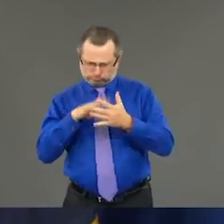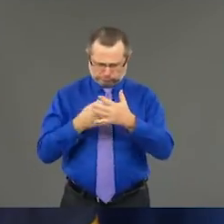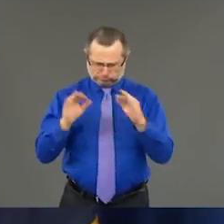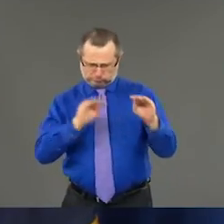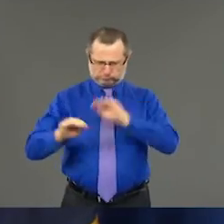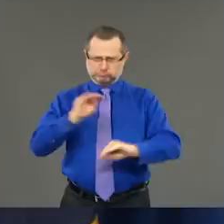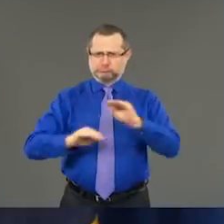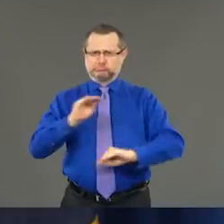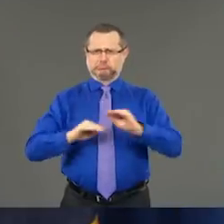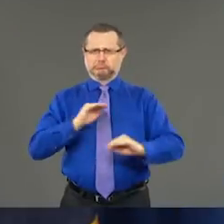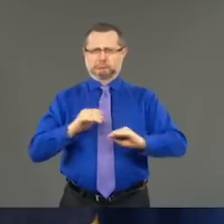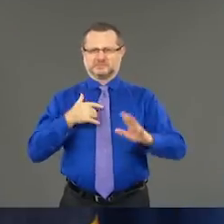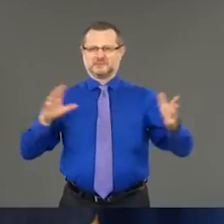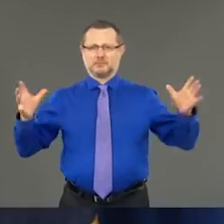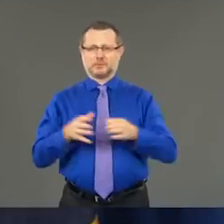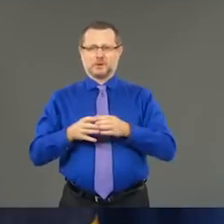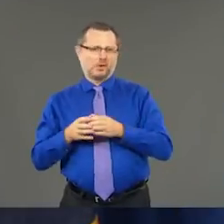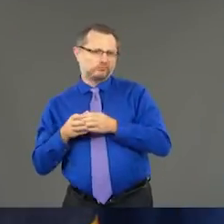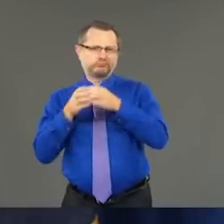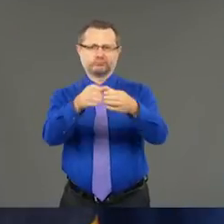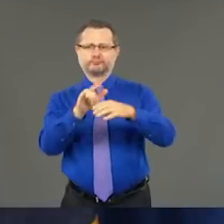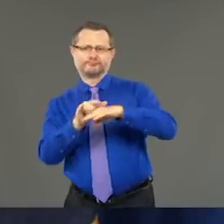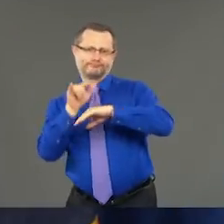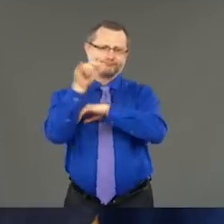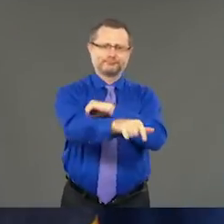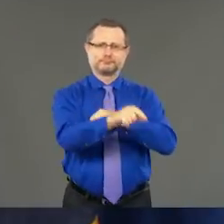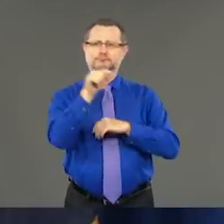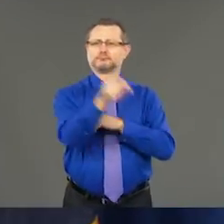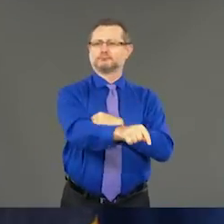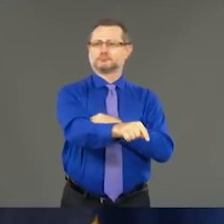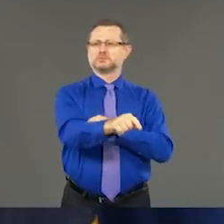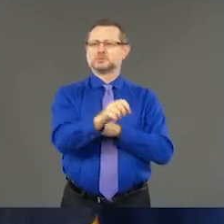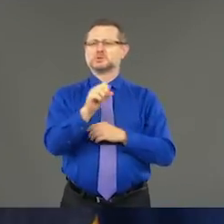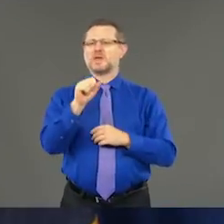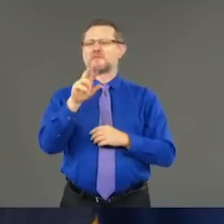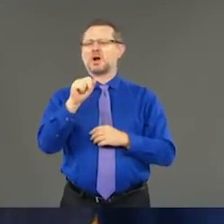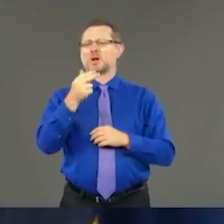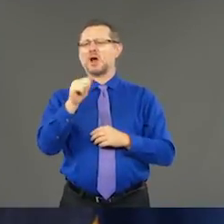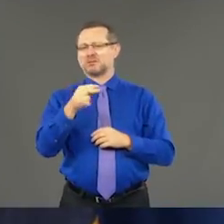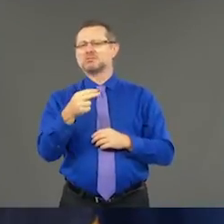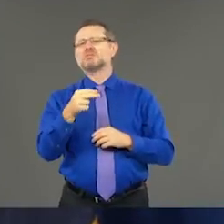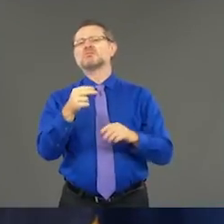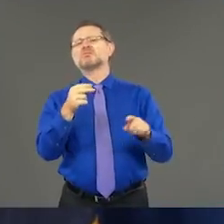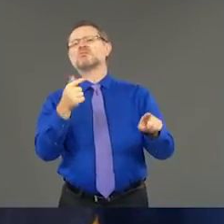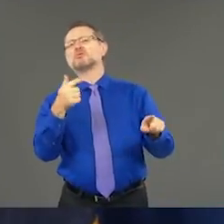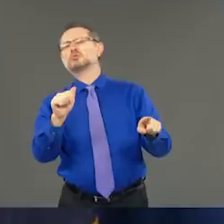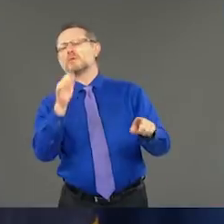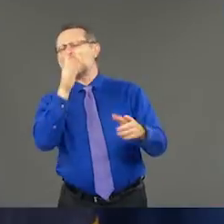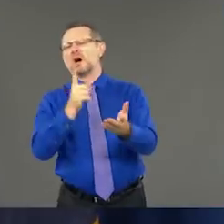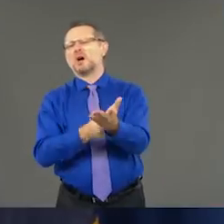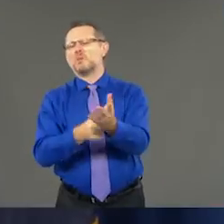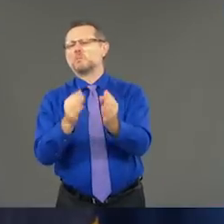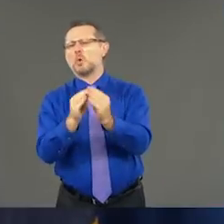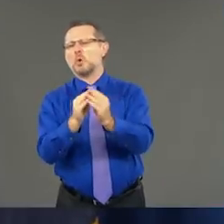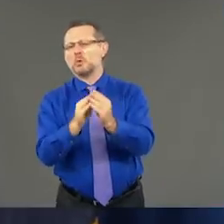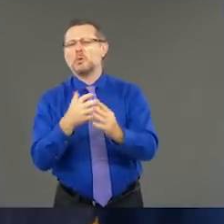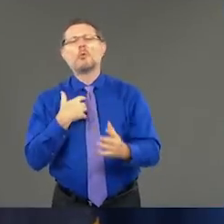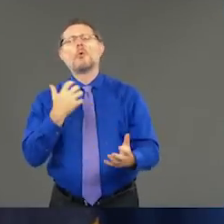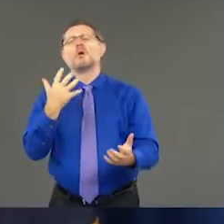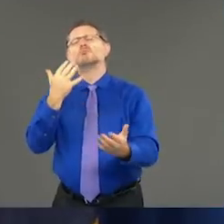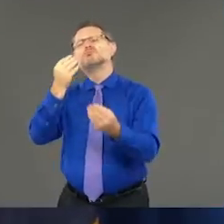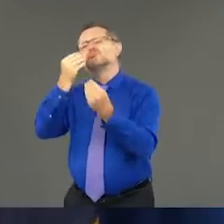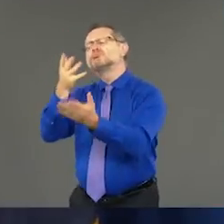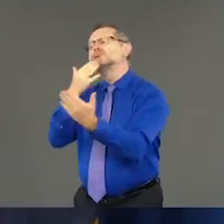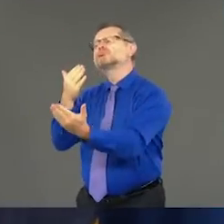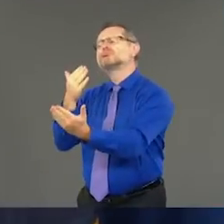which I'll discuss in a moment. I also want to thank JFK Airport and their staff for accommodating us this morning and the Port